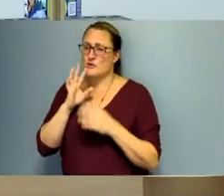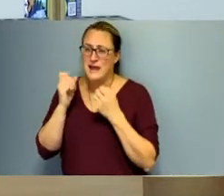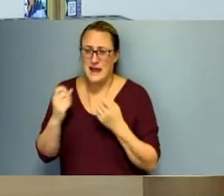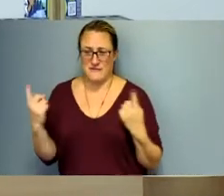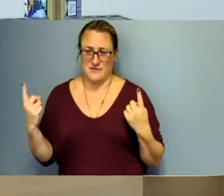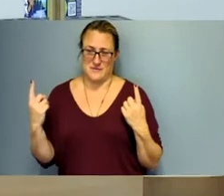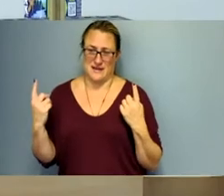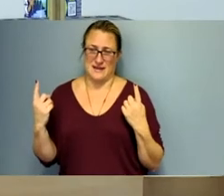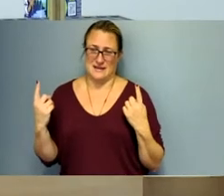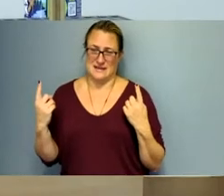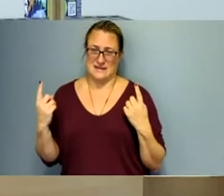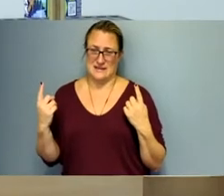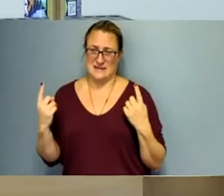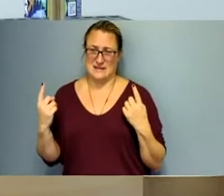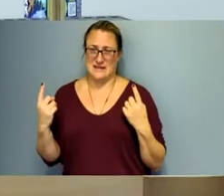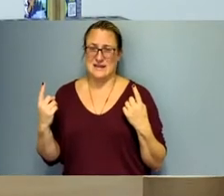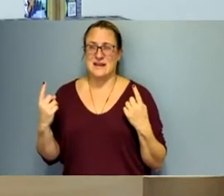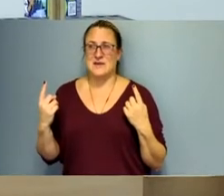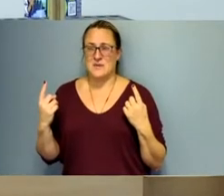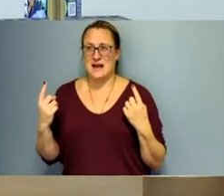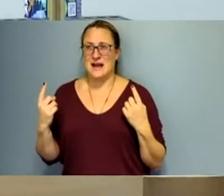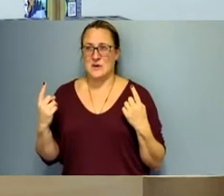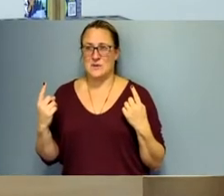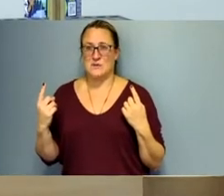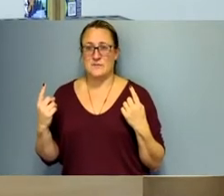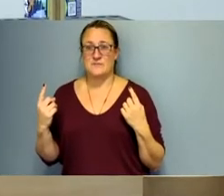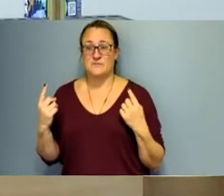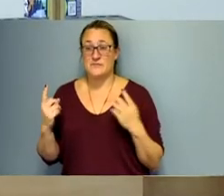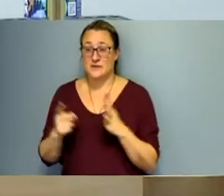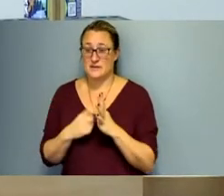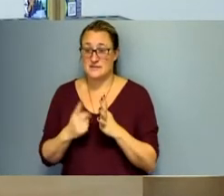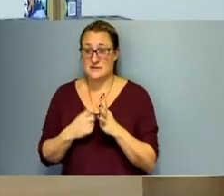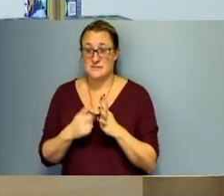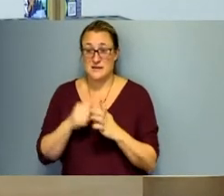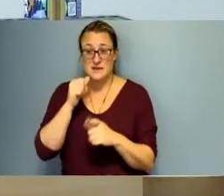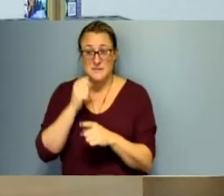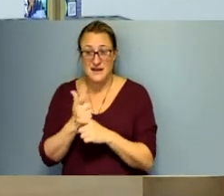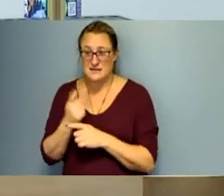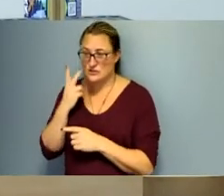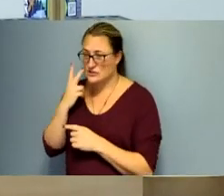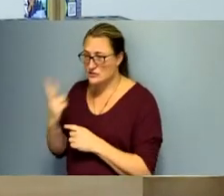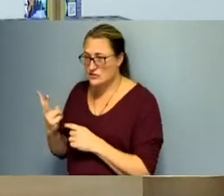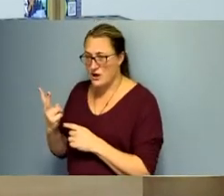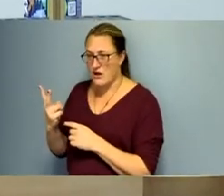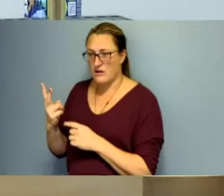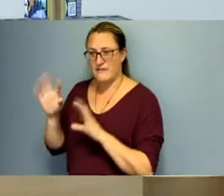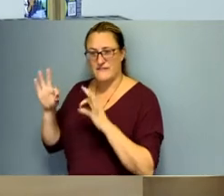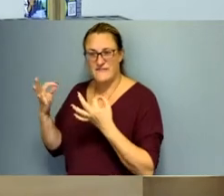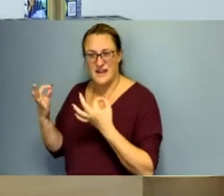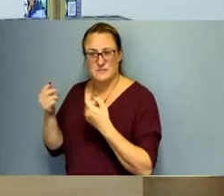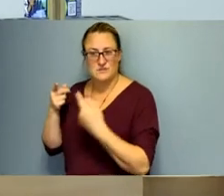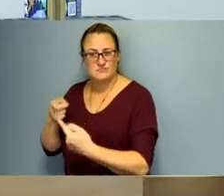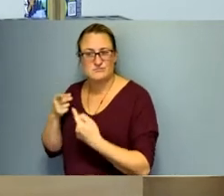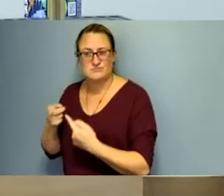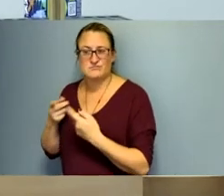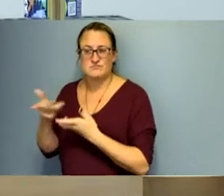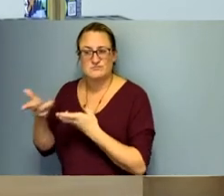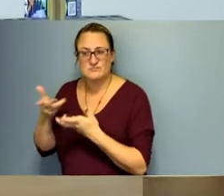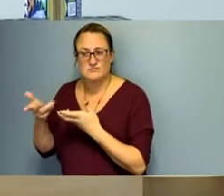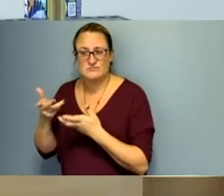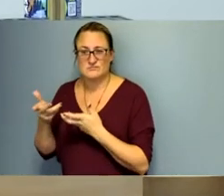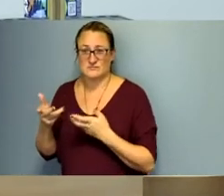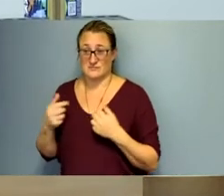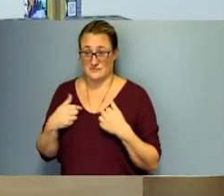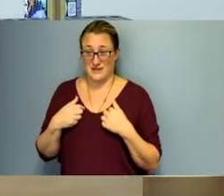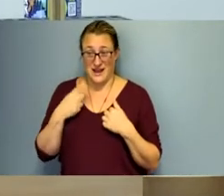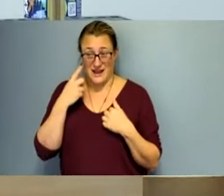how many times when she knew maybe a family was struggling or going through hard times that and i saw her